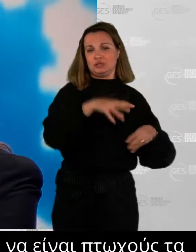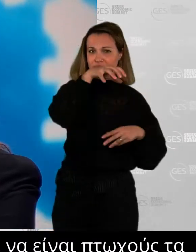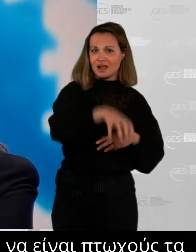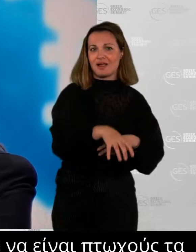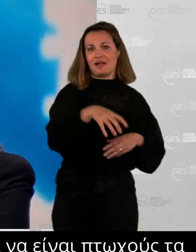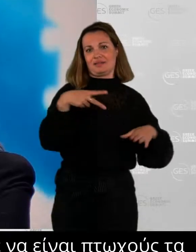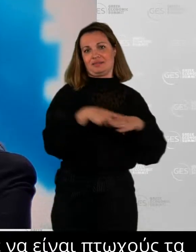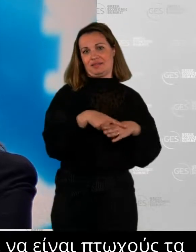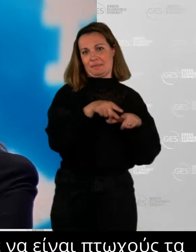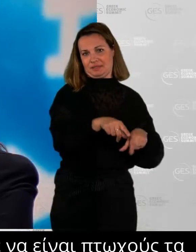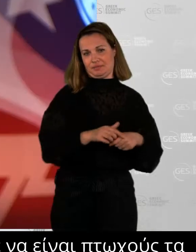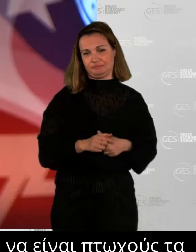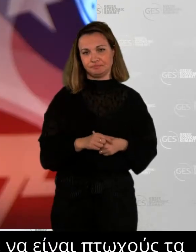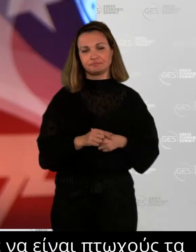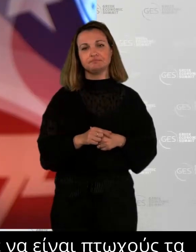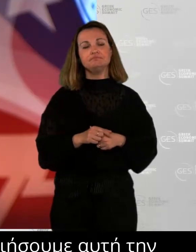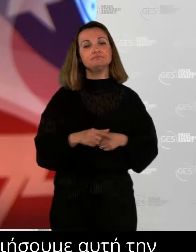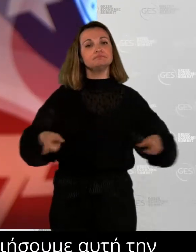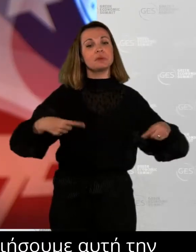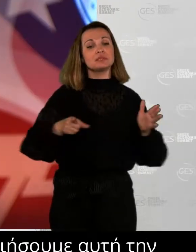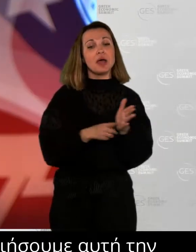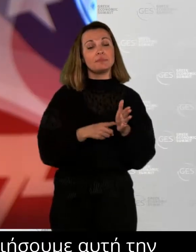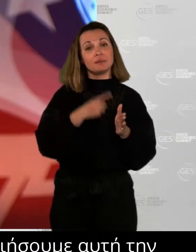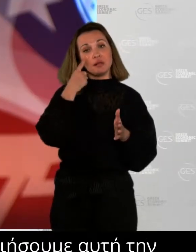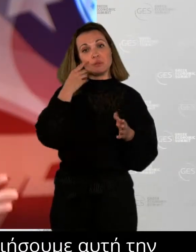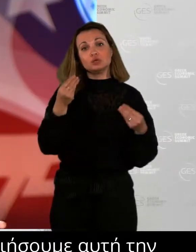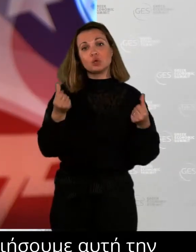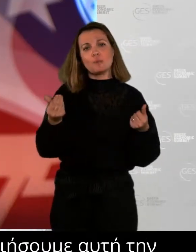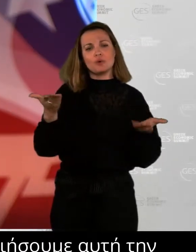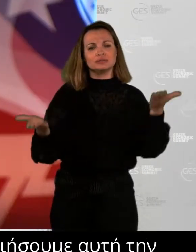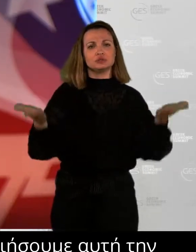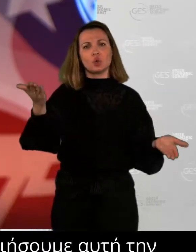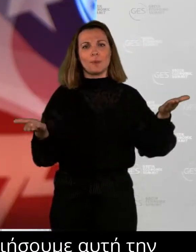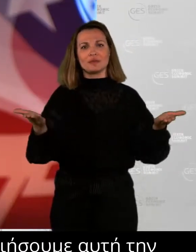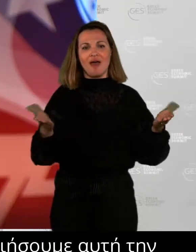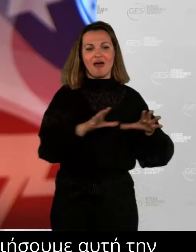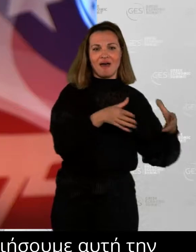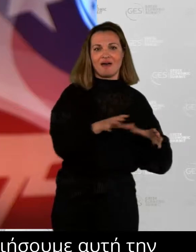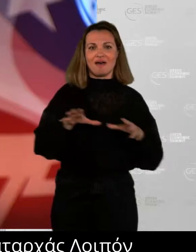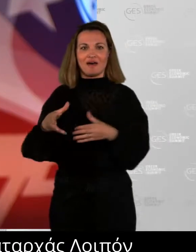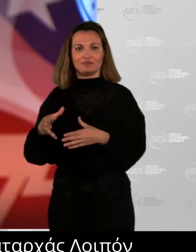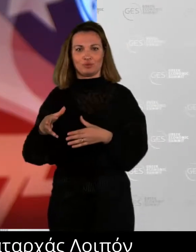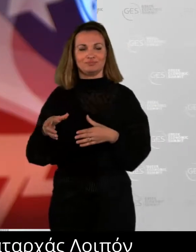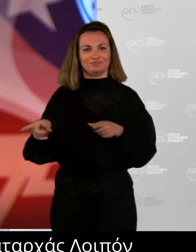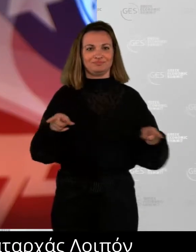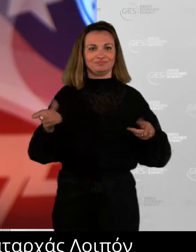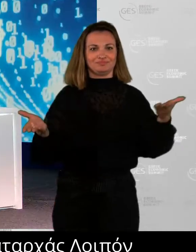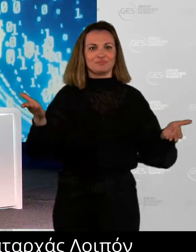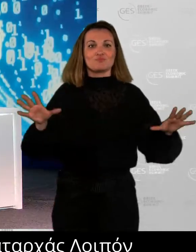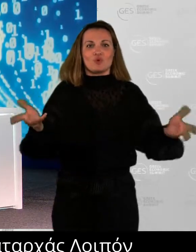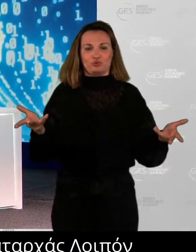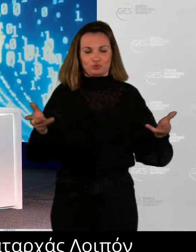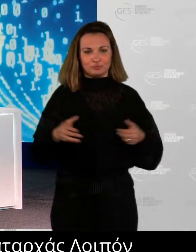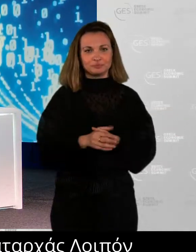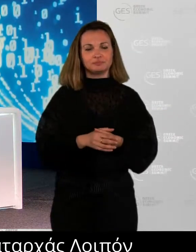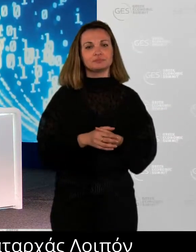So first of all, we provided very quickly all the means and we took all the precautions for them to feel safe. But apart from that,